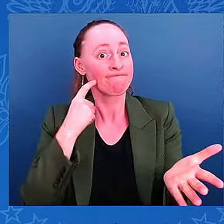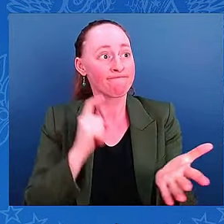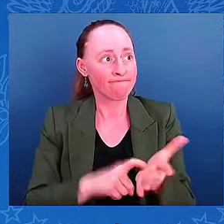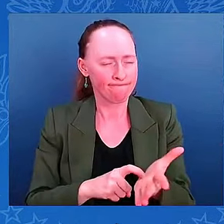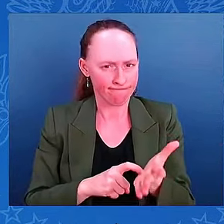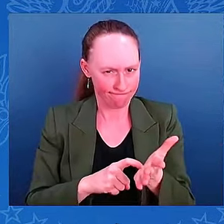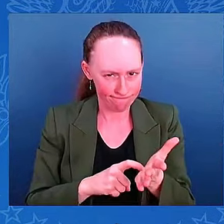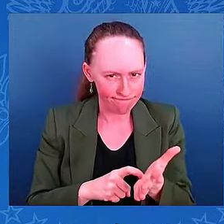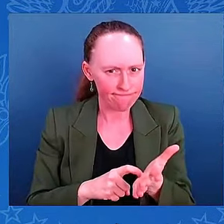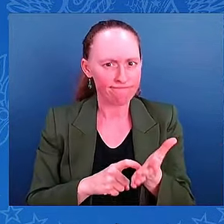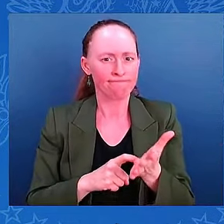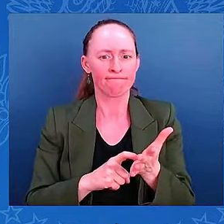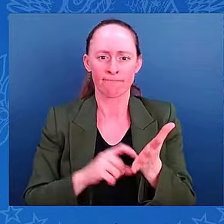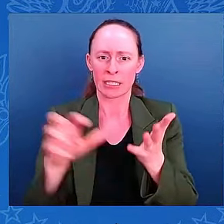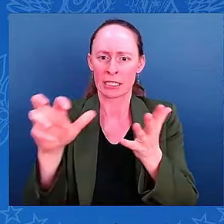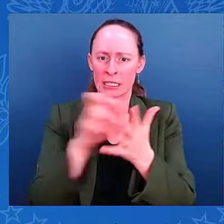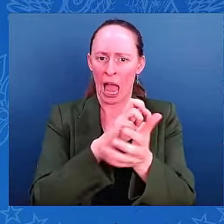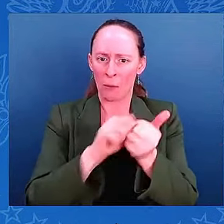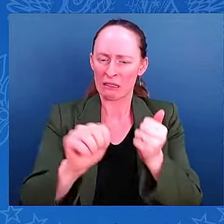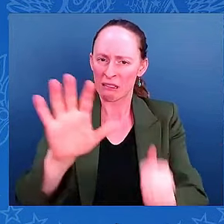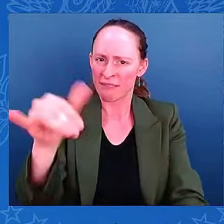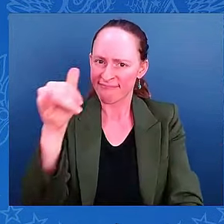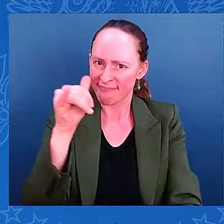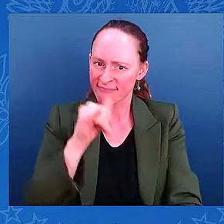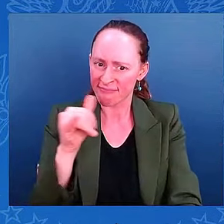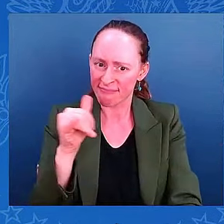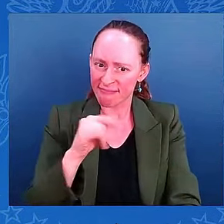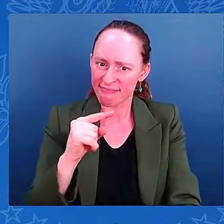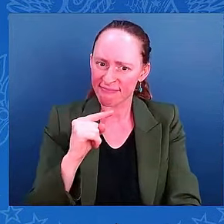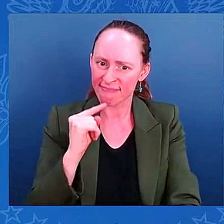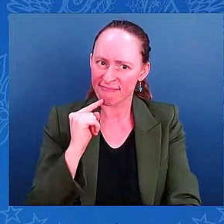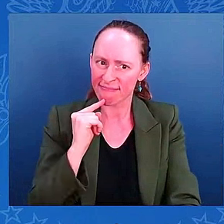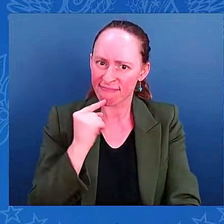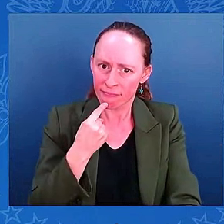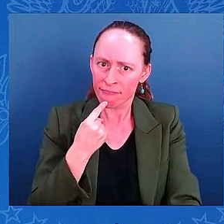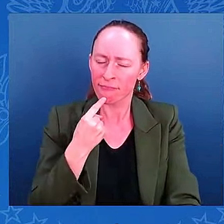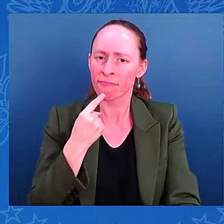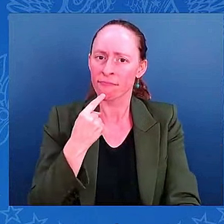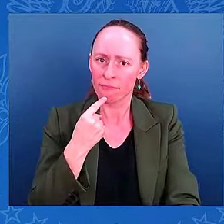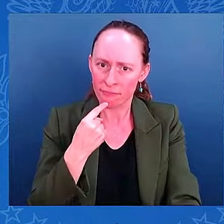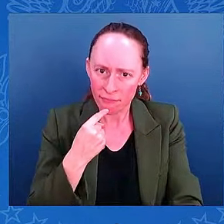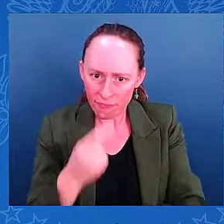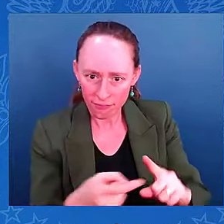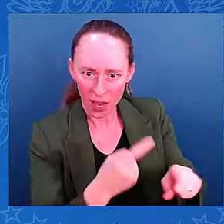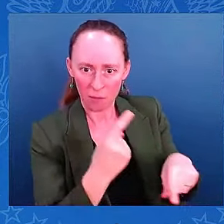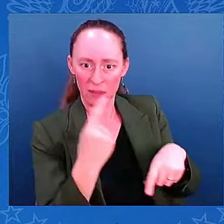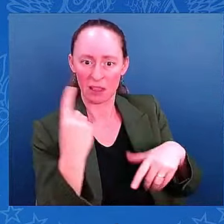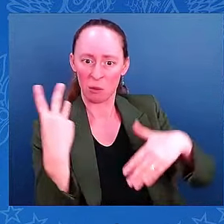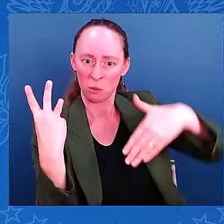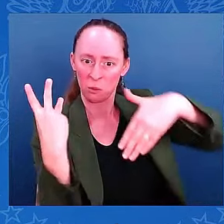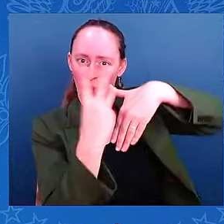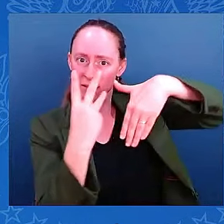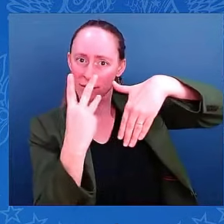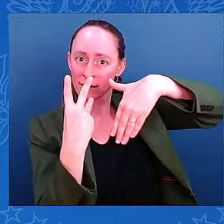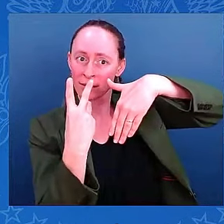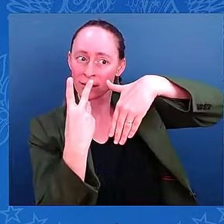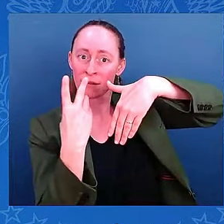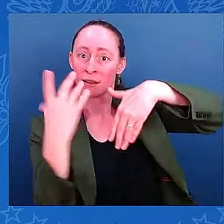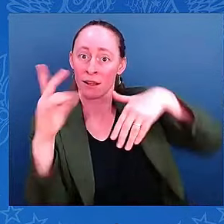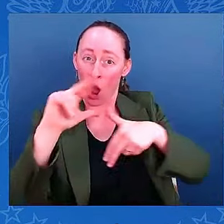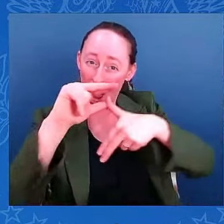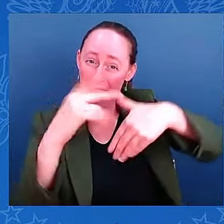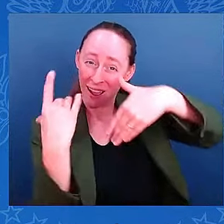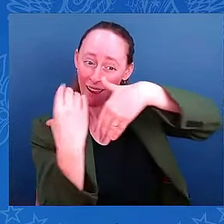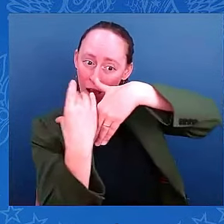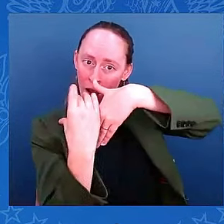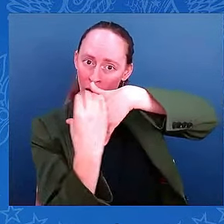is going to enter Florida on the west as a hurricane and leave as a hurricane. And that's pretty unusual.